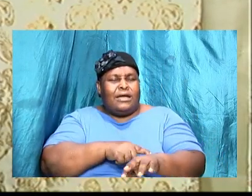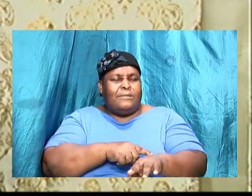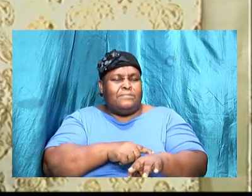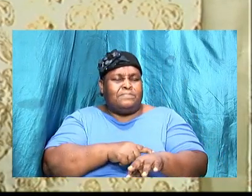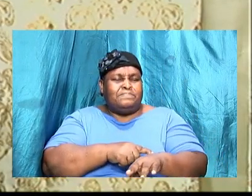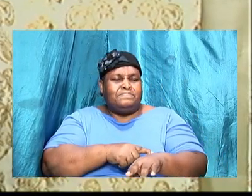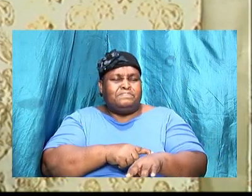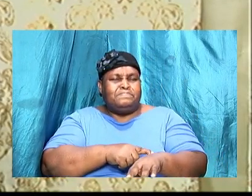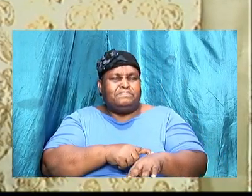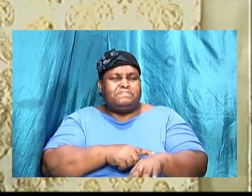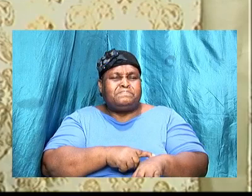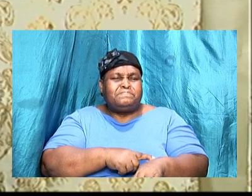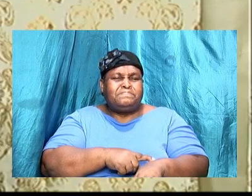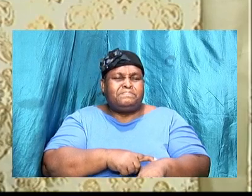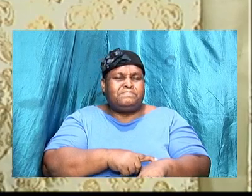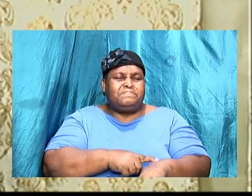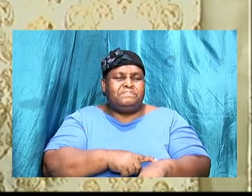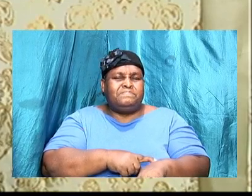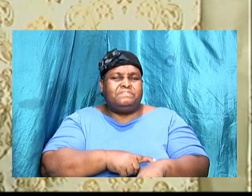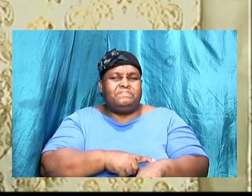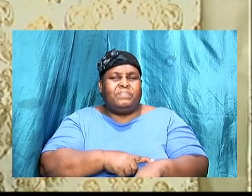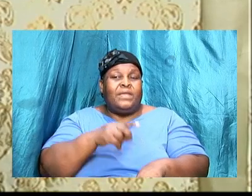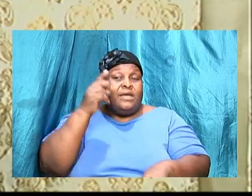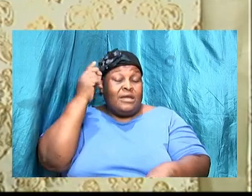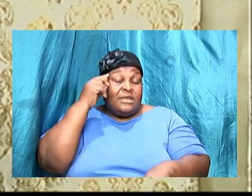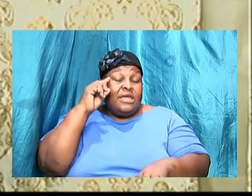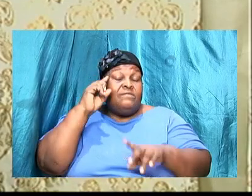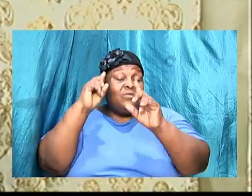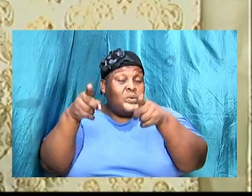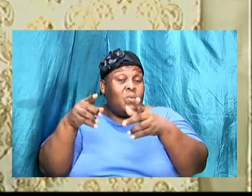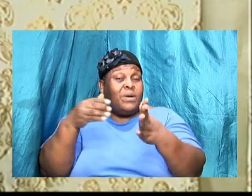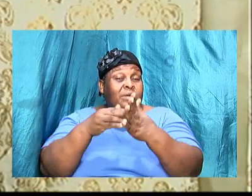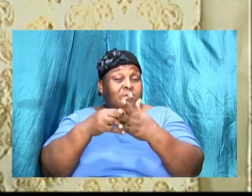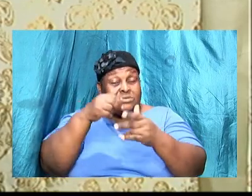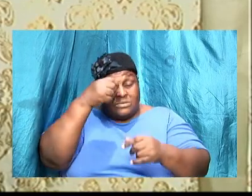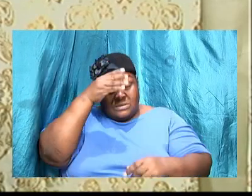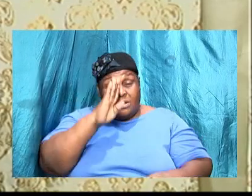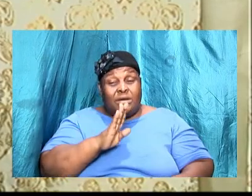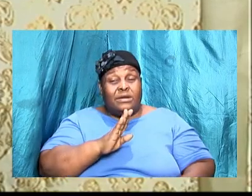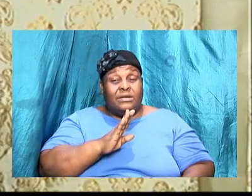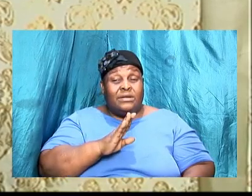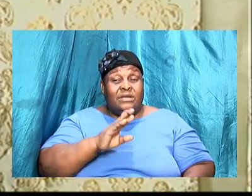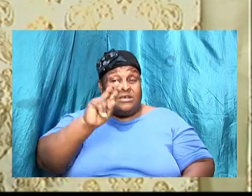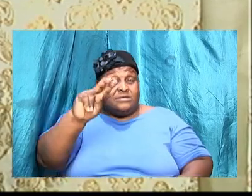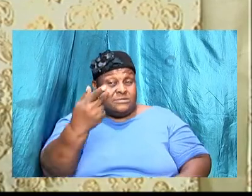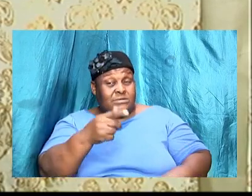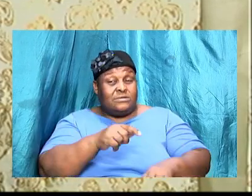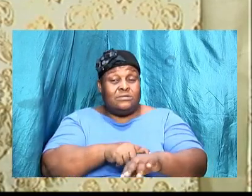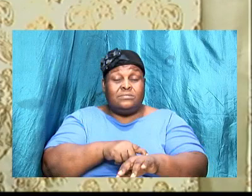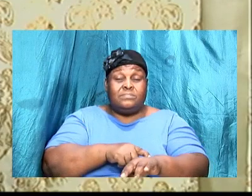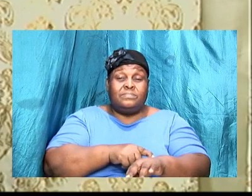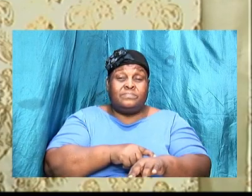23 4 and 5 David went back to the Lord a second time